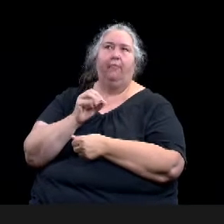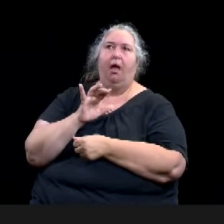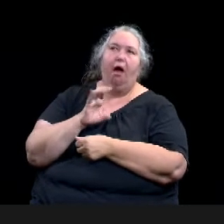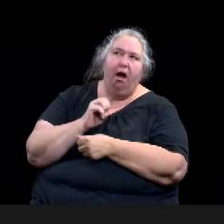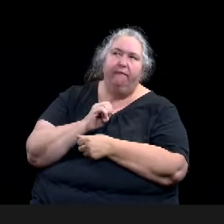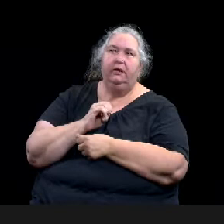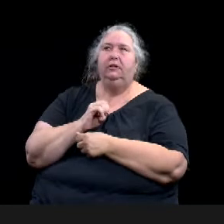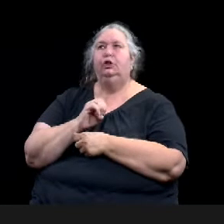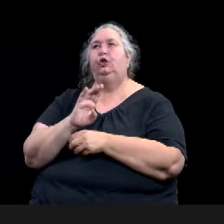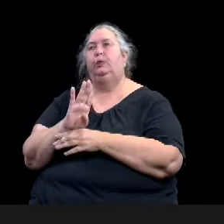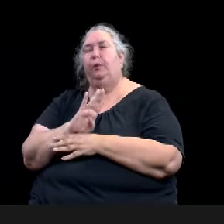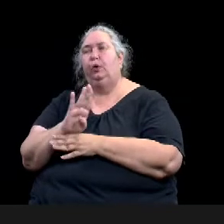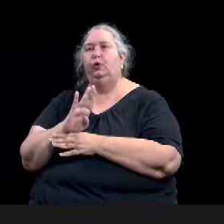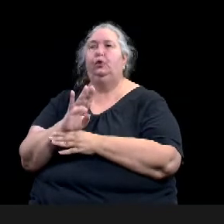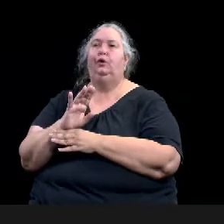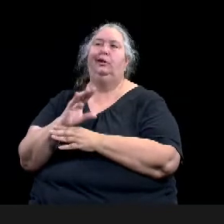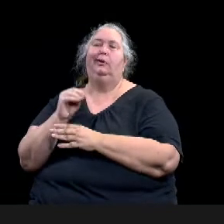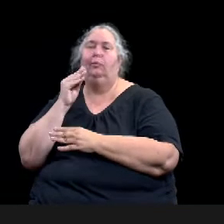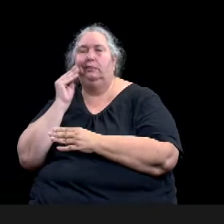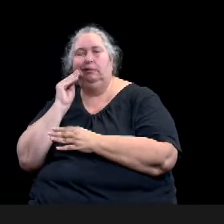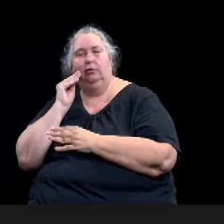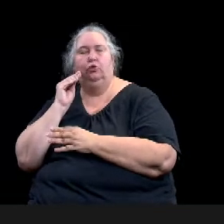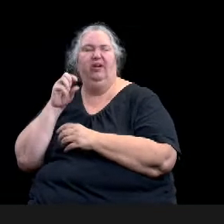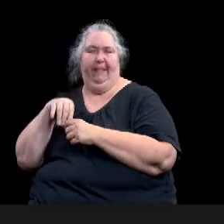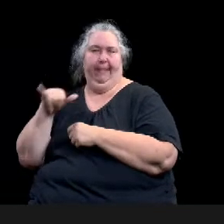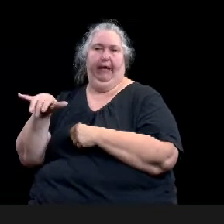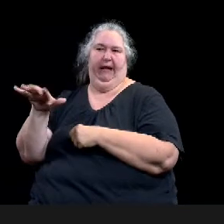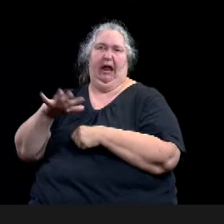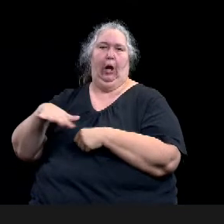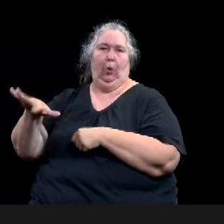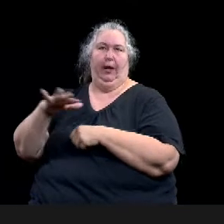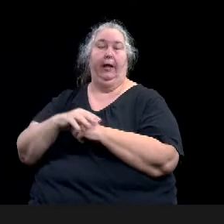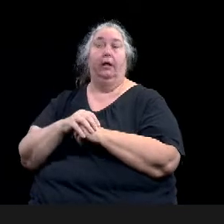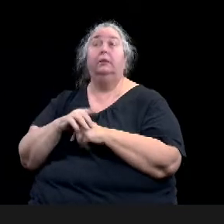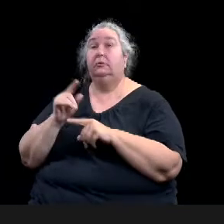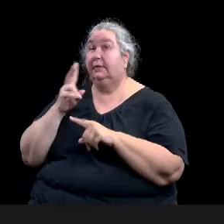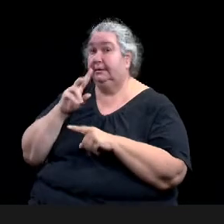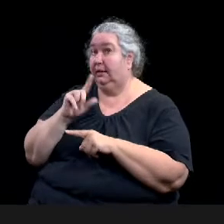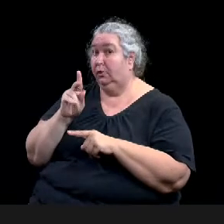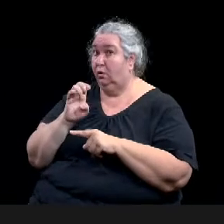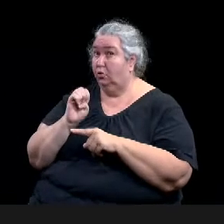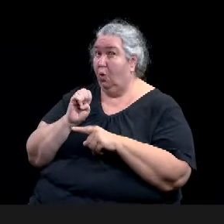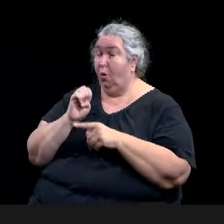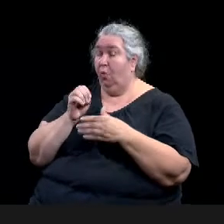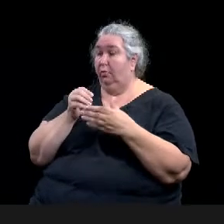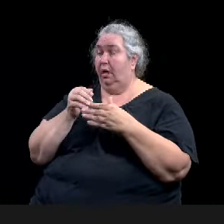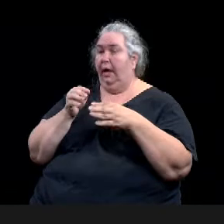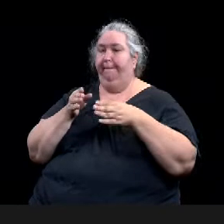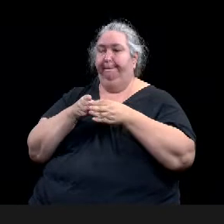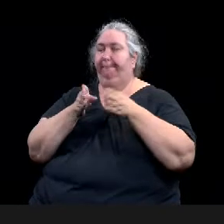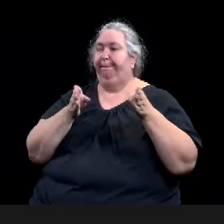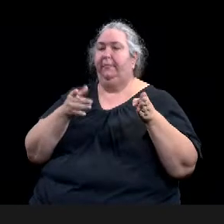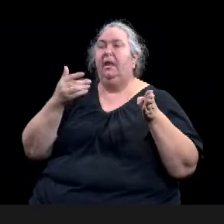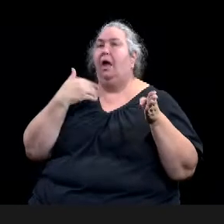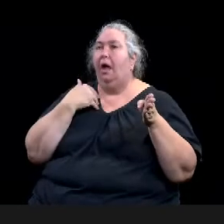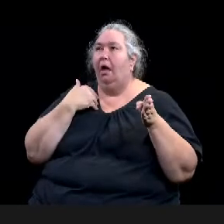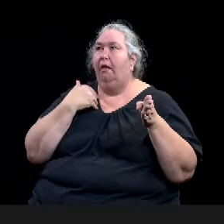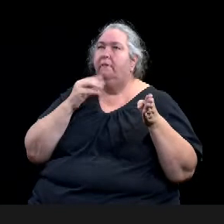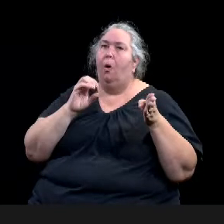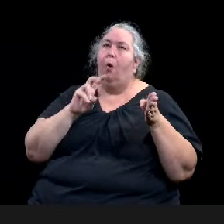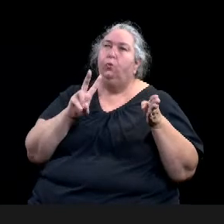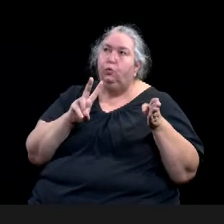You have, uh, quite a bit of O2 zoning, uh, uh, and then C2, which is property is currently zoned as that pink color.